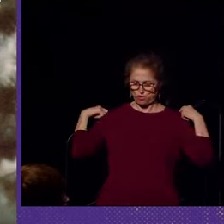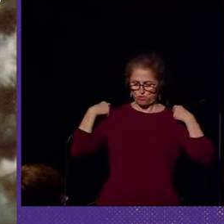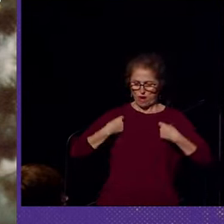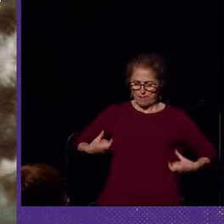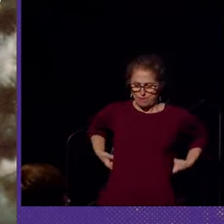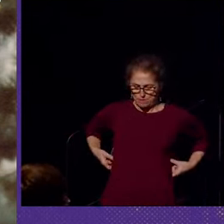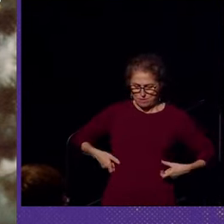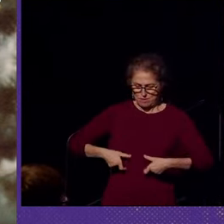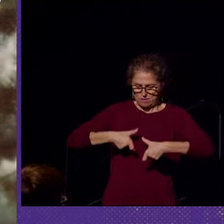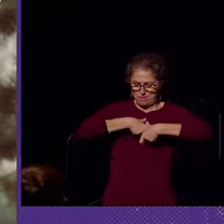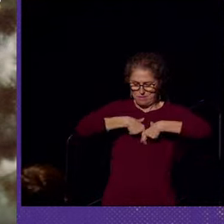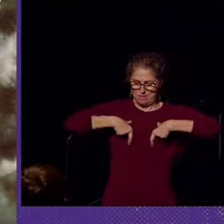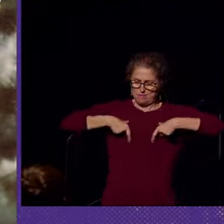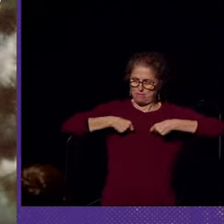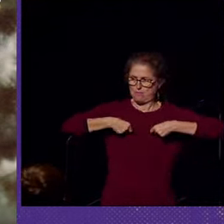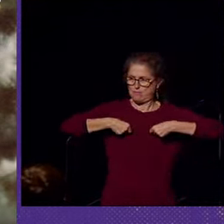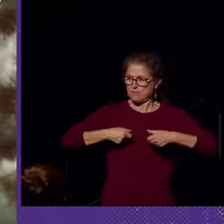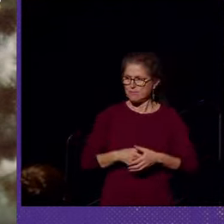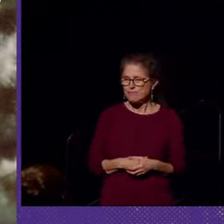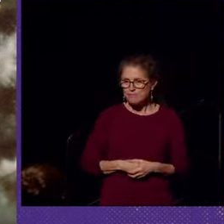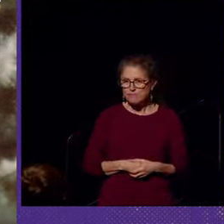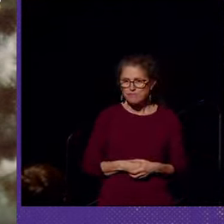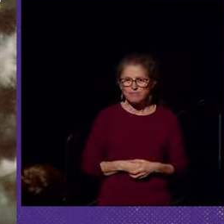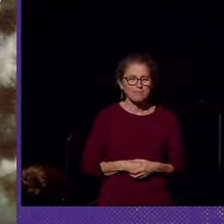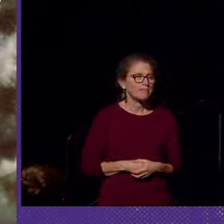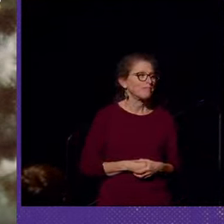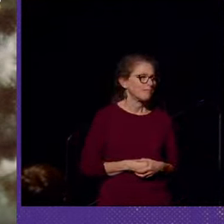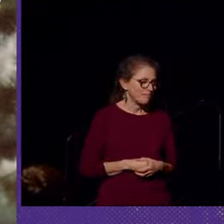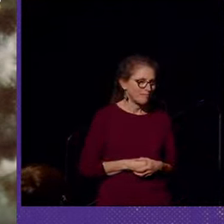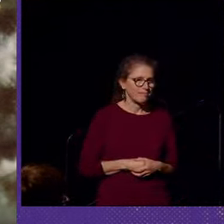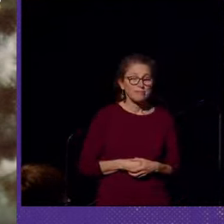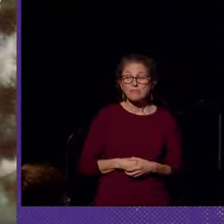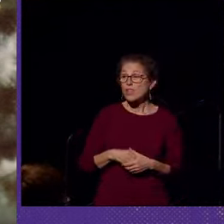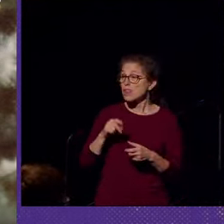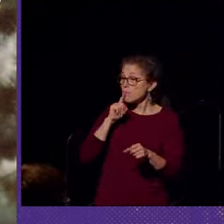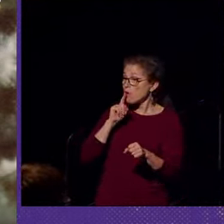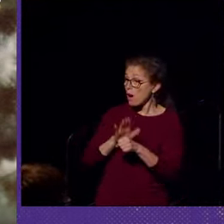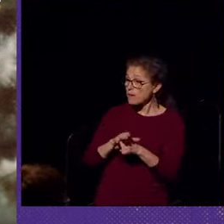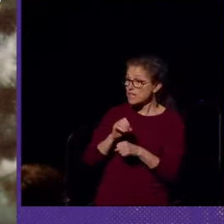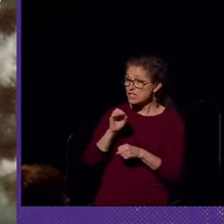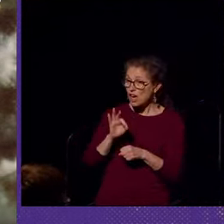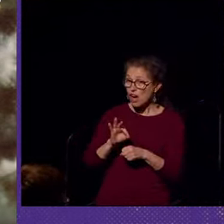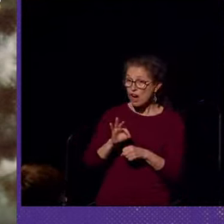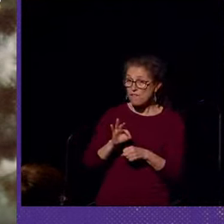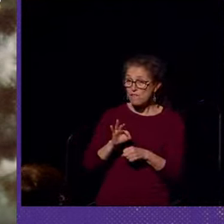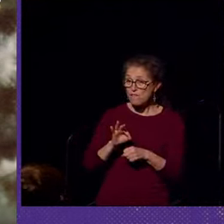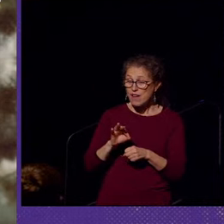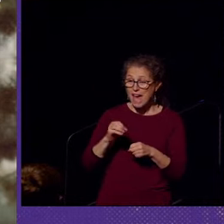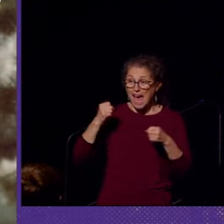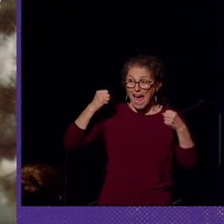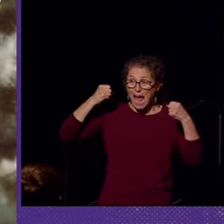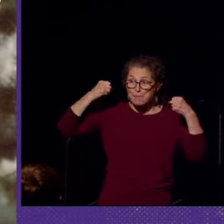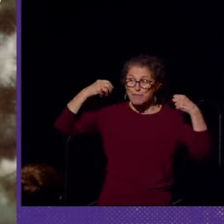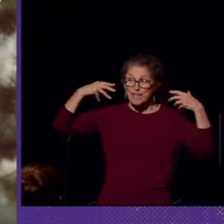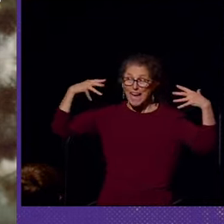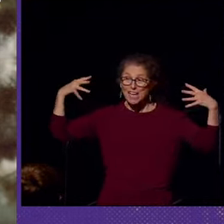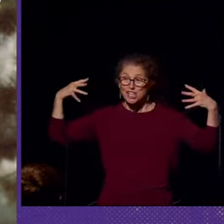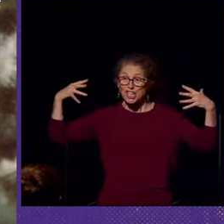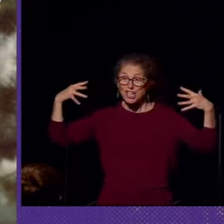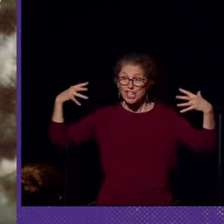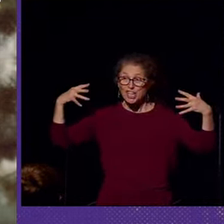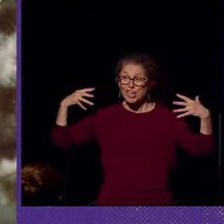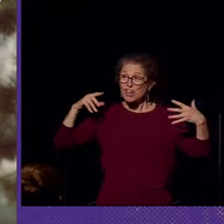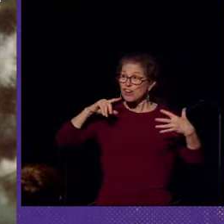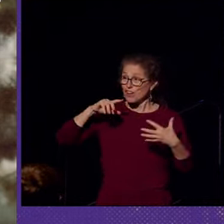a harness on my field chest. The promise of amplification did very little to